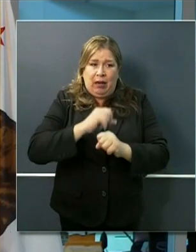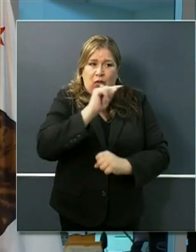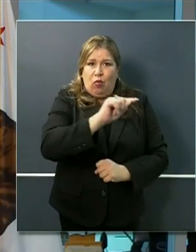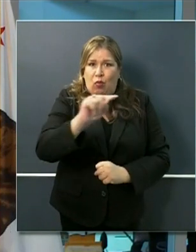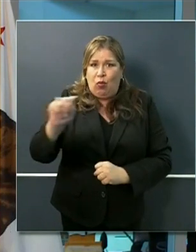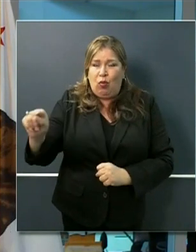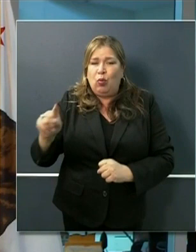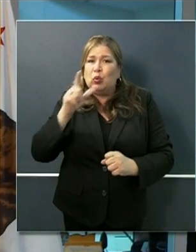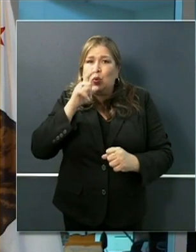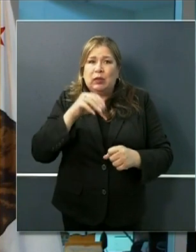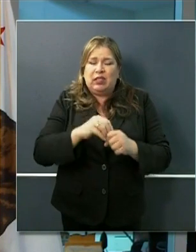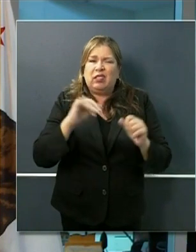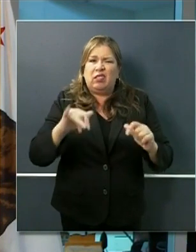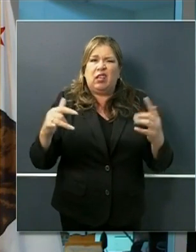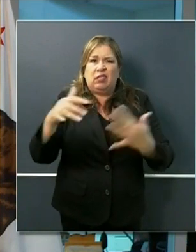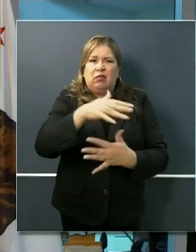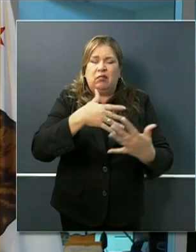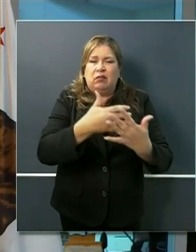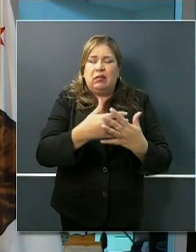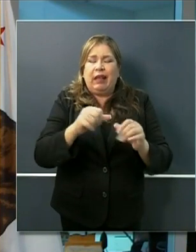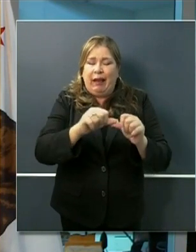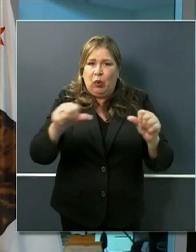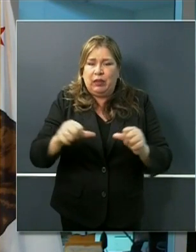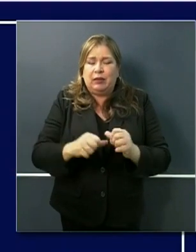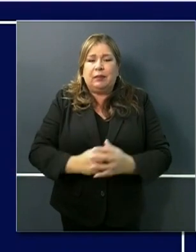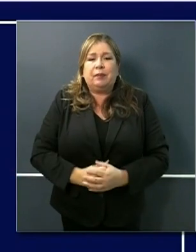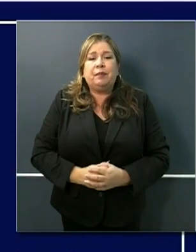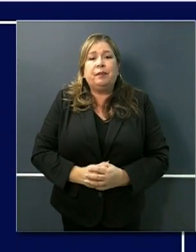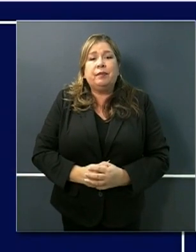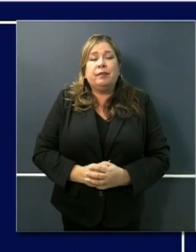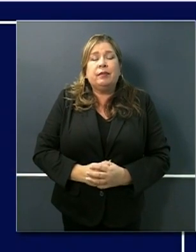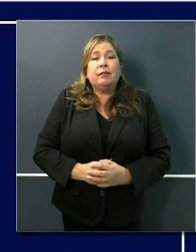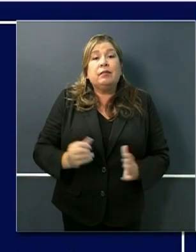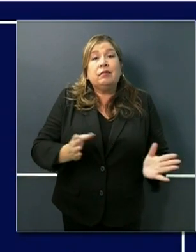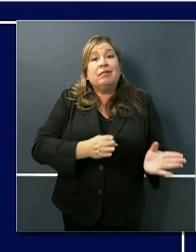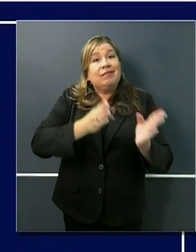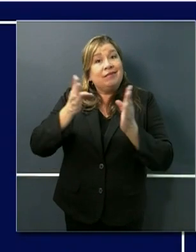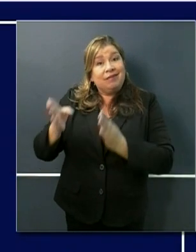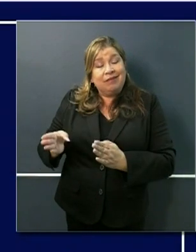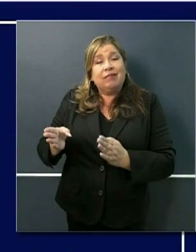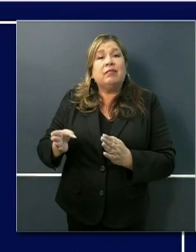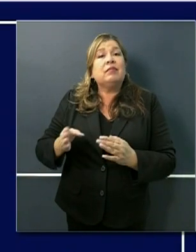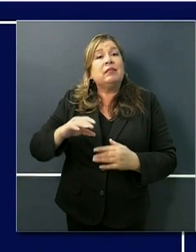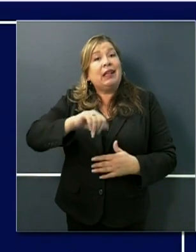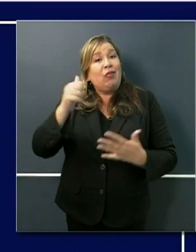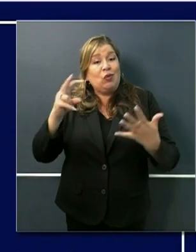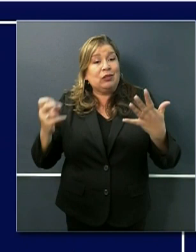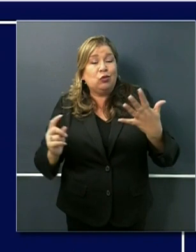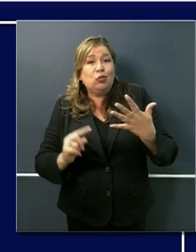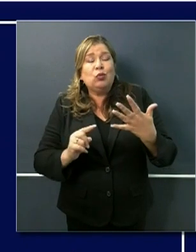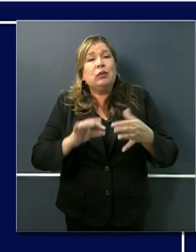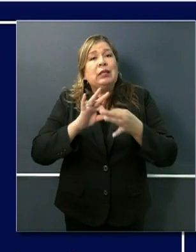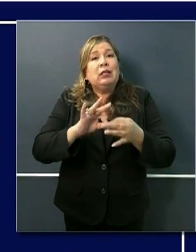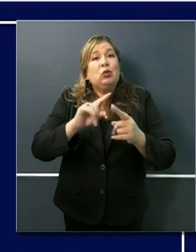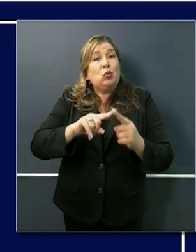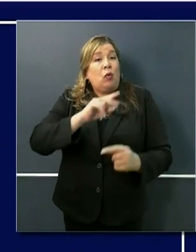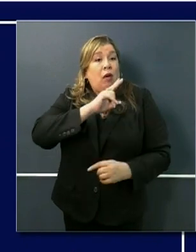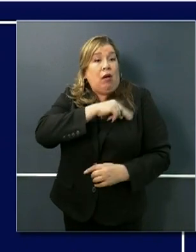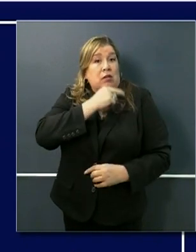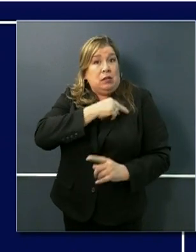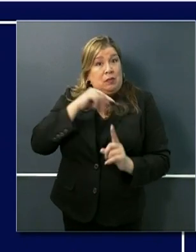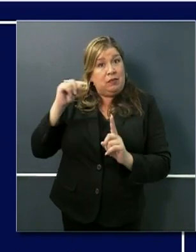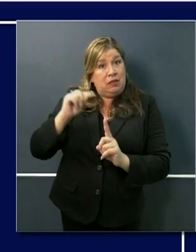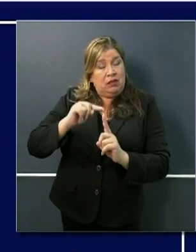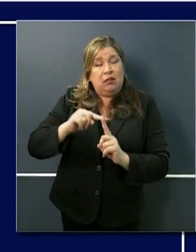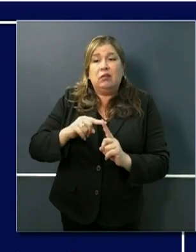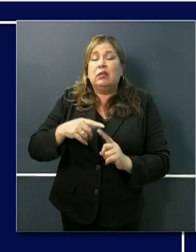the ability of the hospital health systems to handle surges as i mentioned as we start to loosen up there is the possibility for more movement of